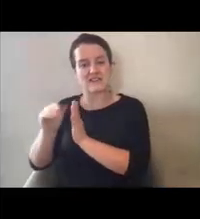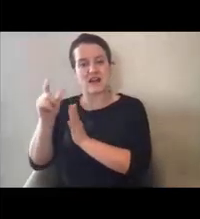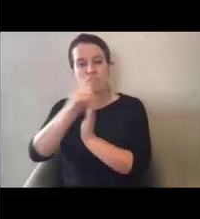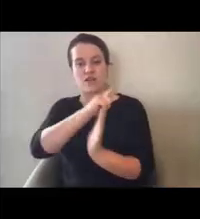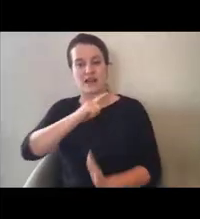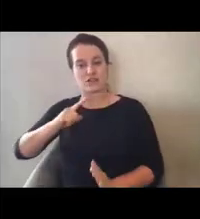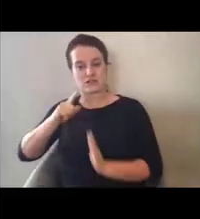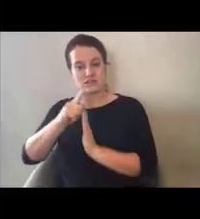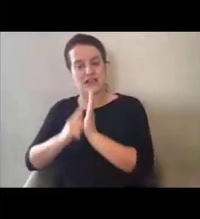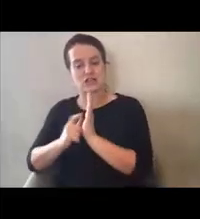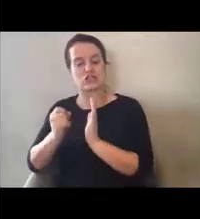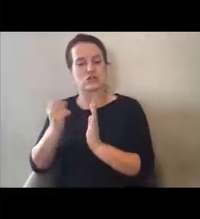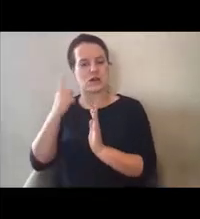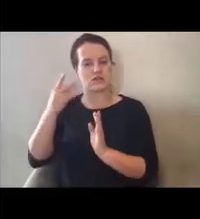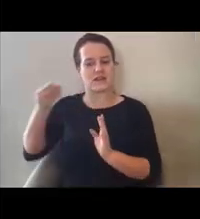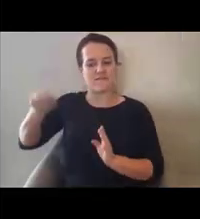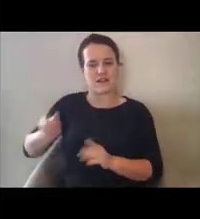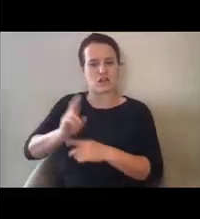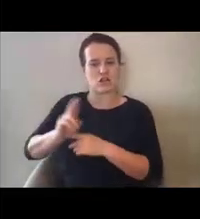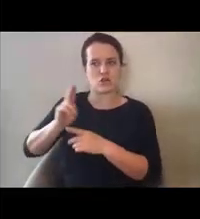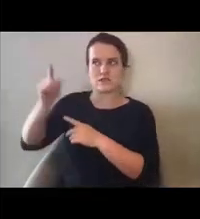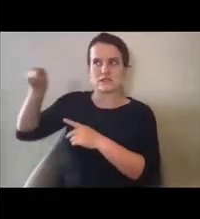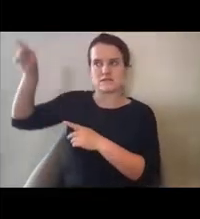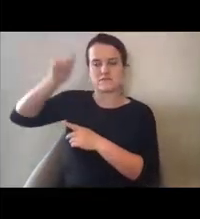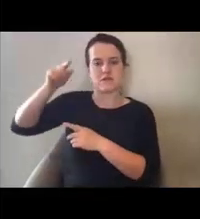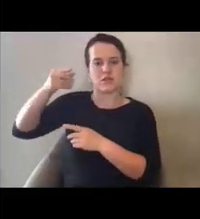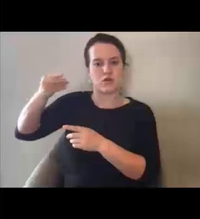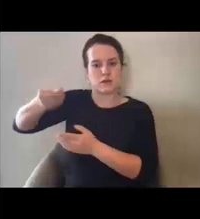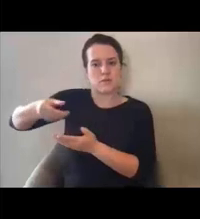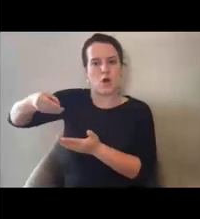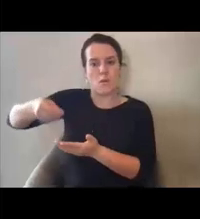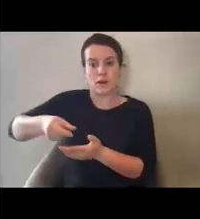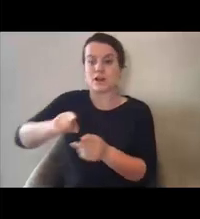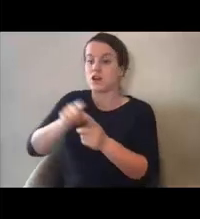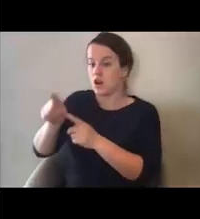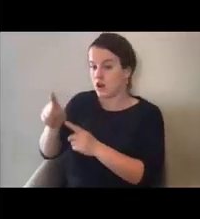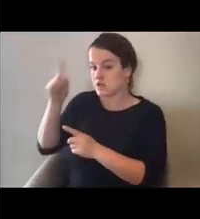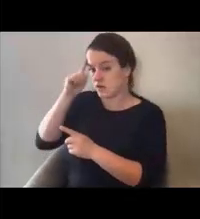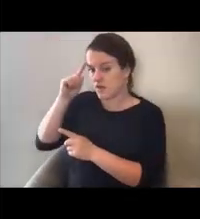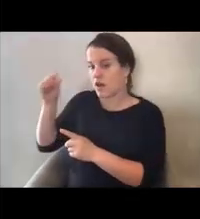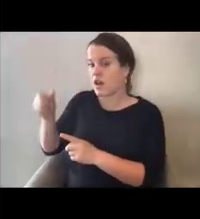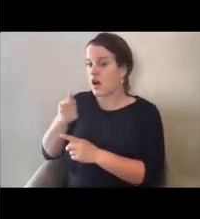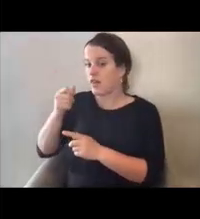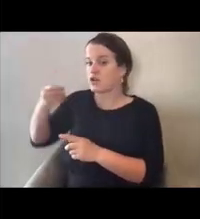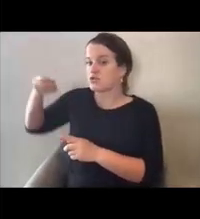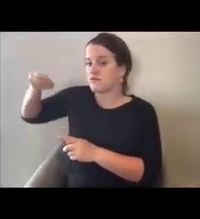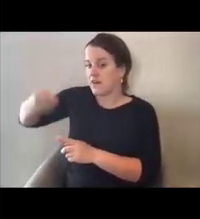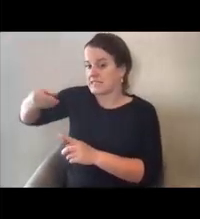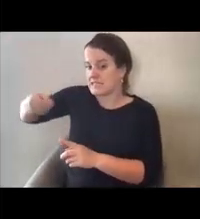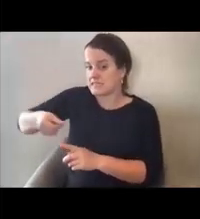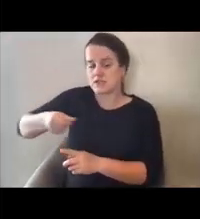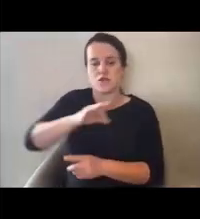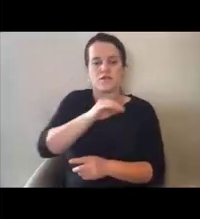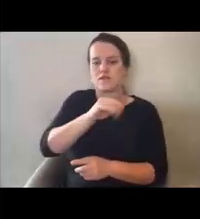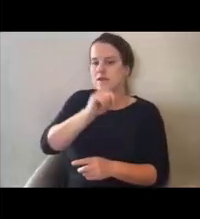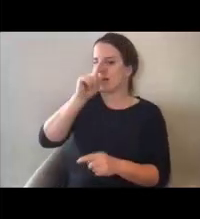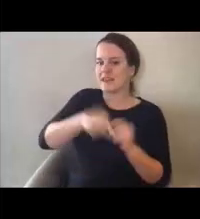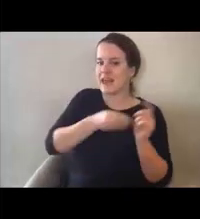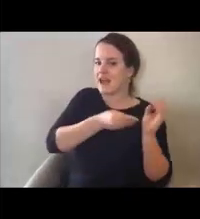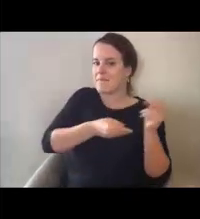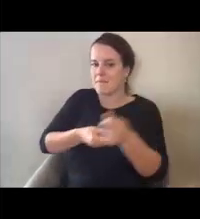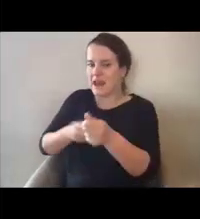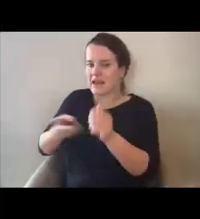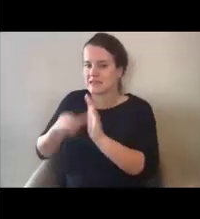available under those appropriations are also considered other sources of funding. And so FEMA just needs to make sure